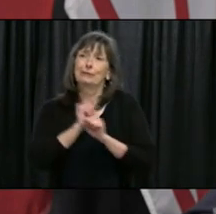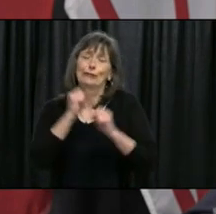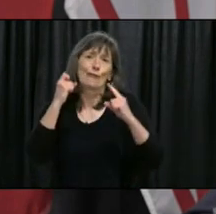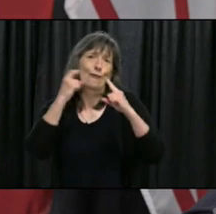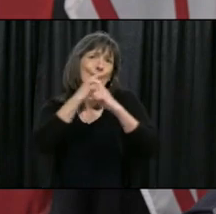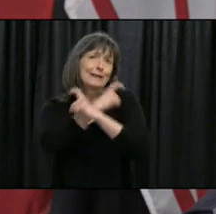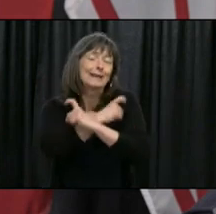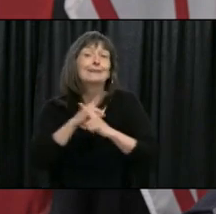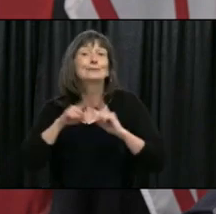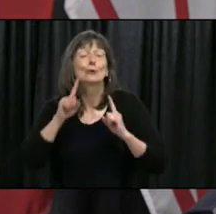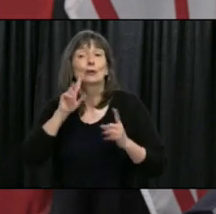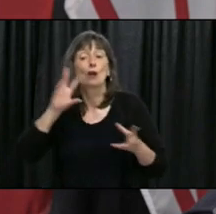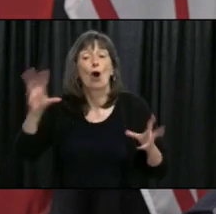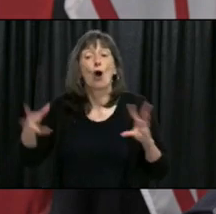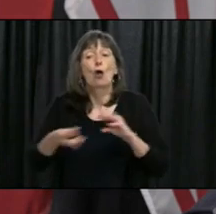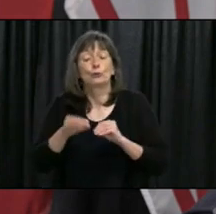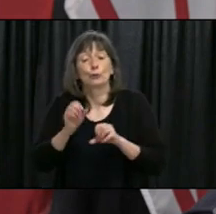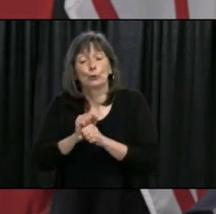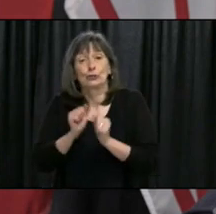contact tracing network